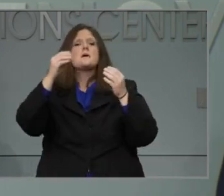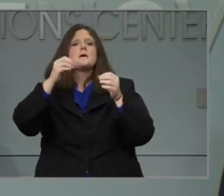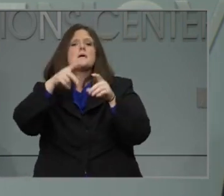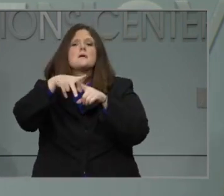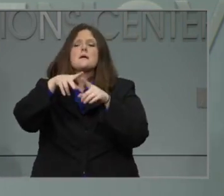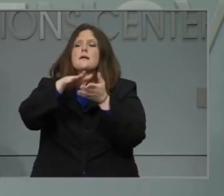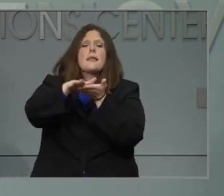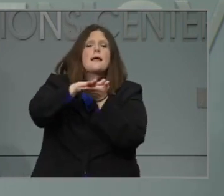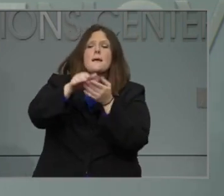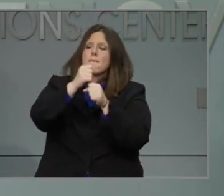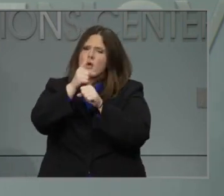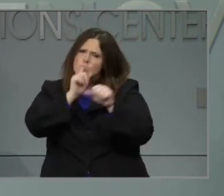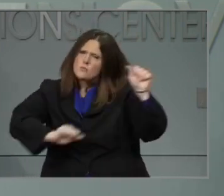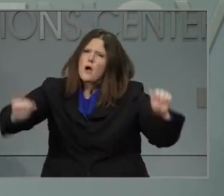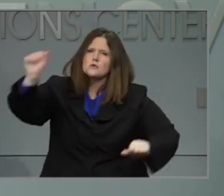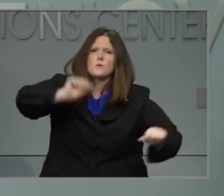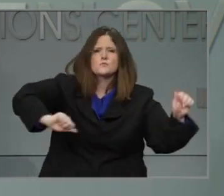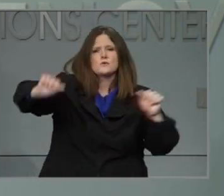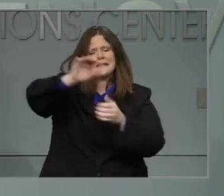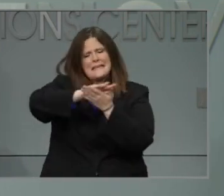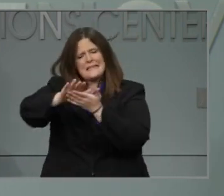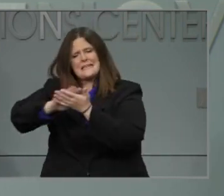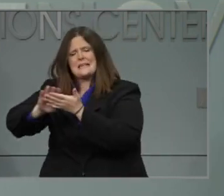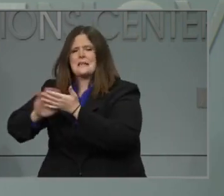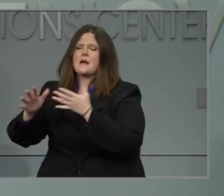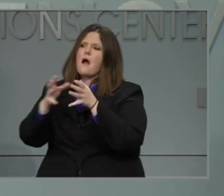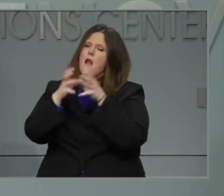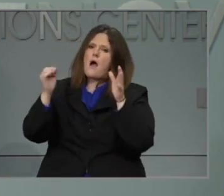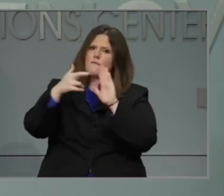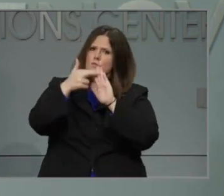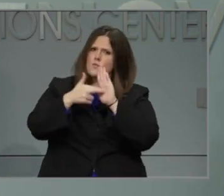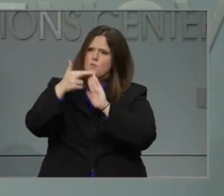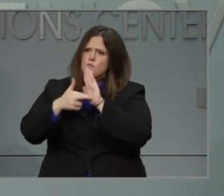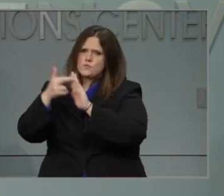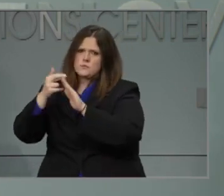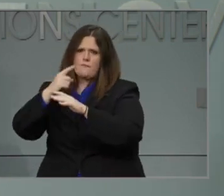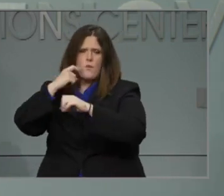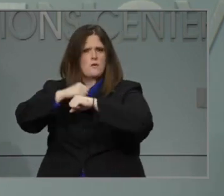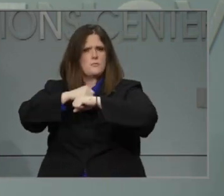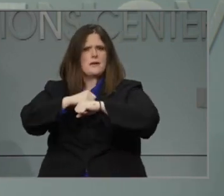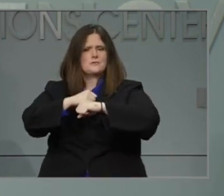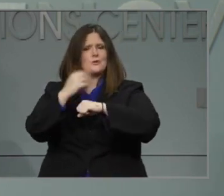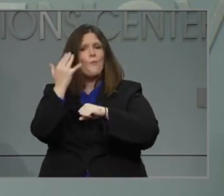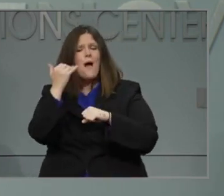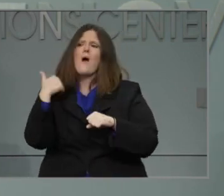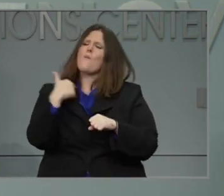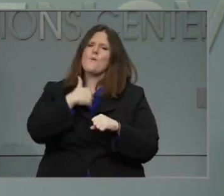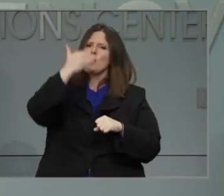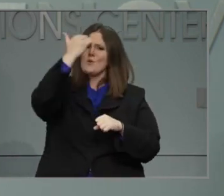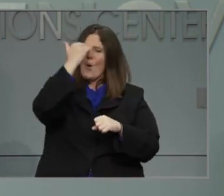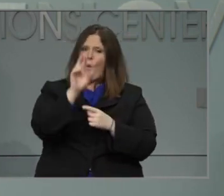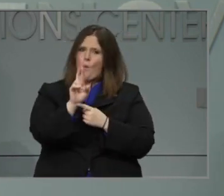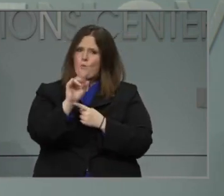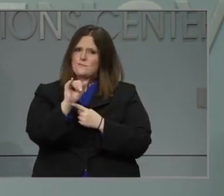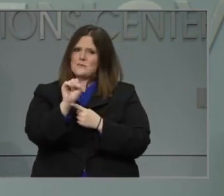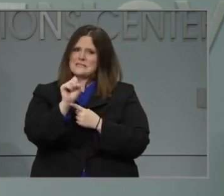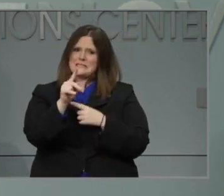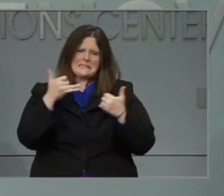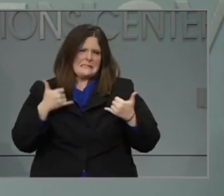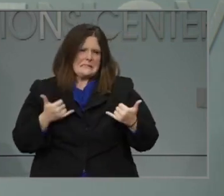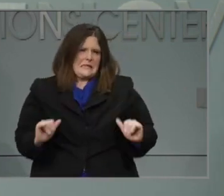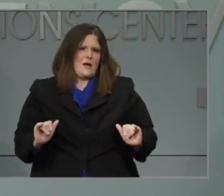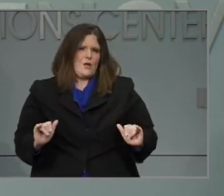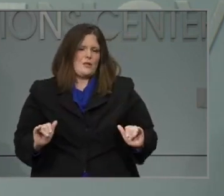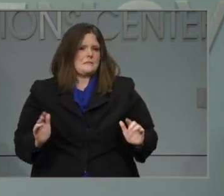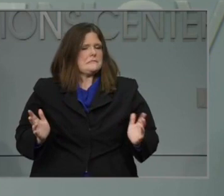public areas. So there's a lot of safety protocols in there because we know we cannot eliminate risk. And that is why